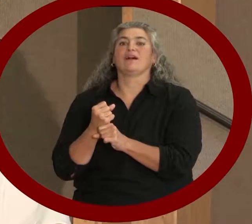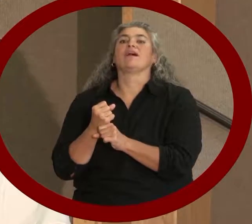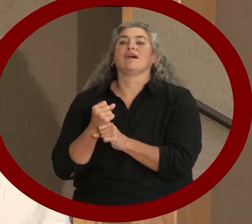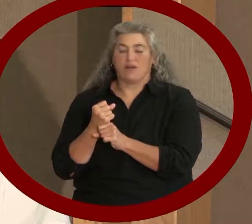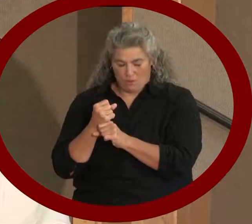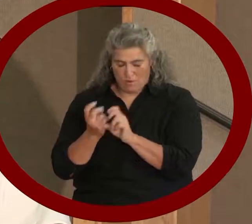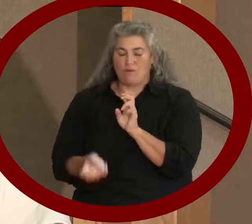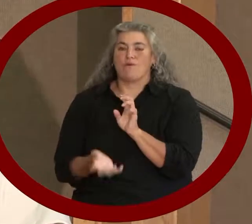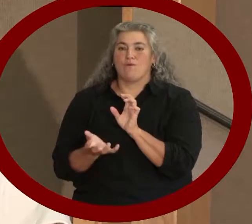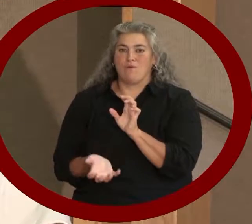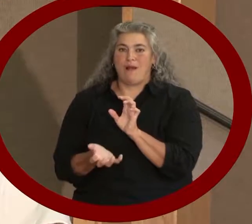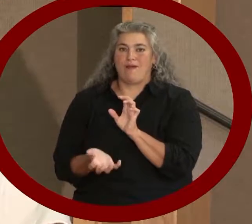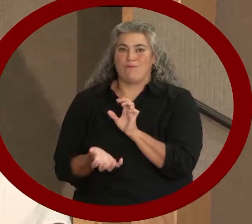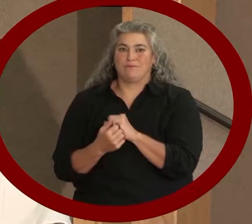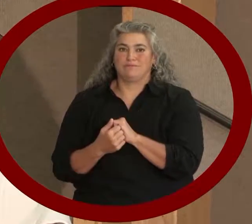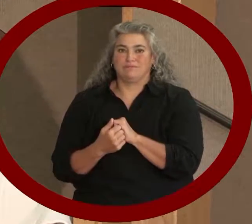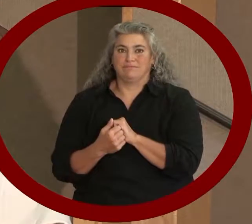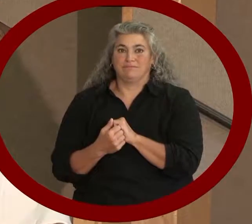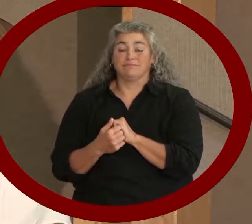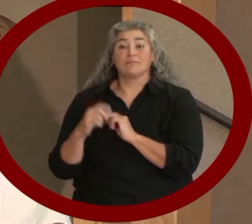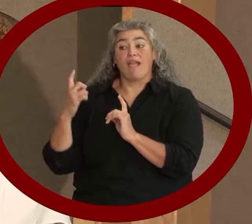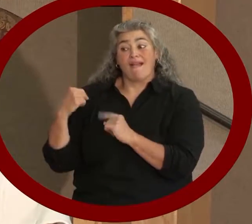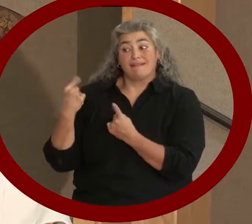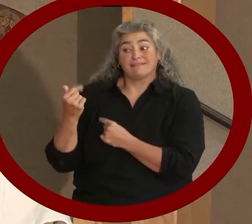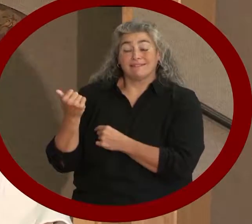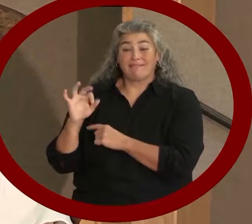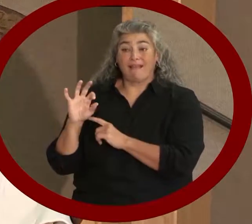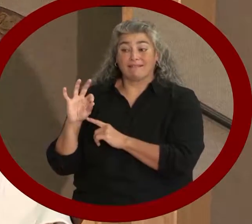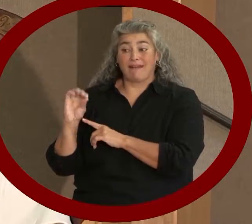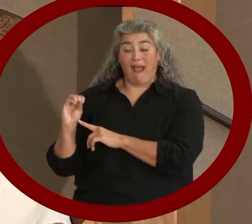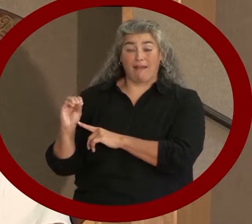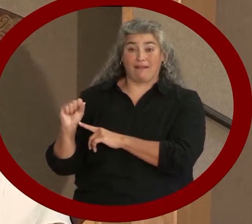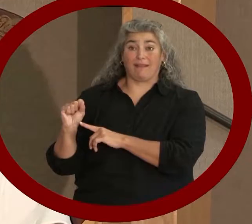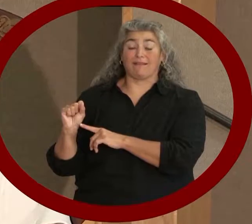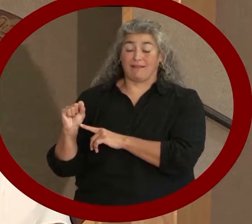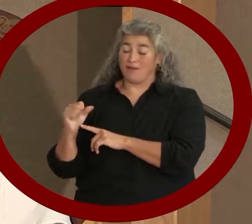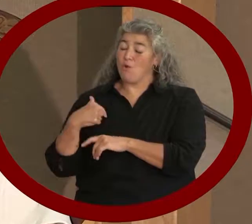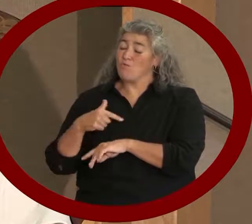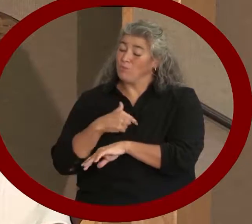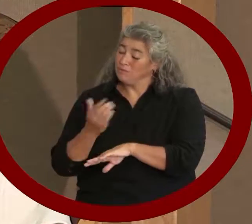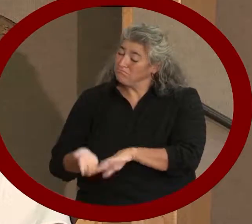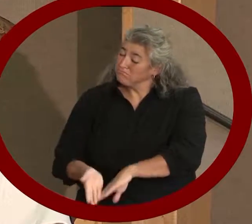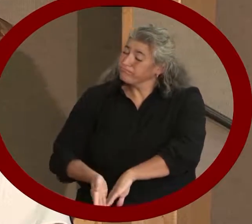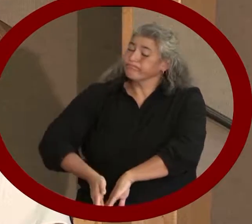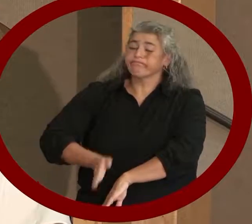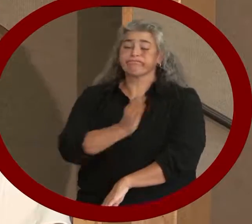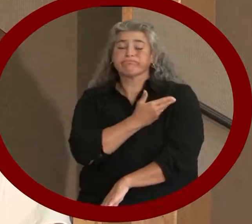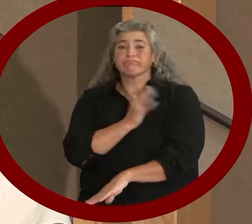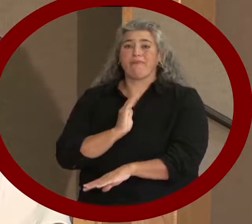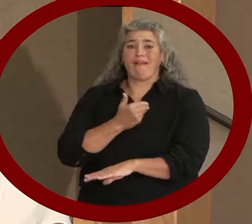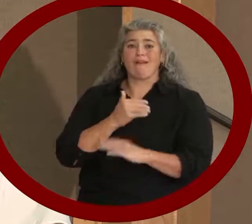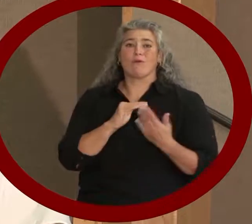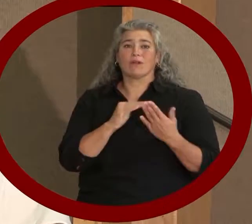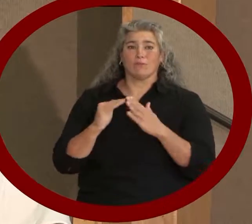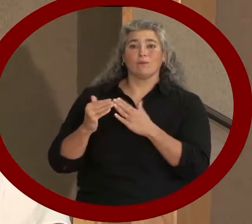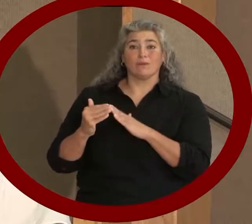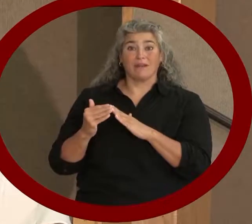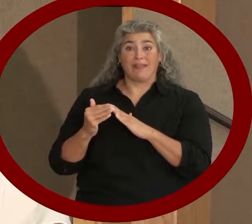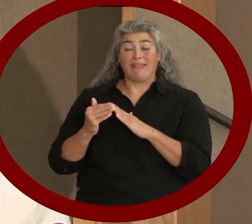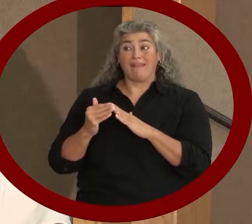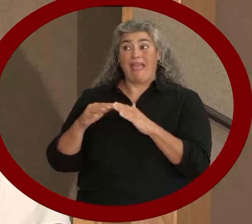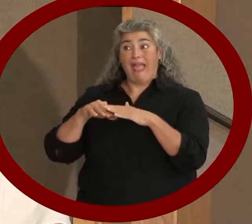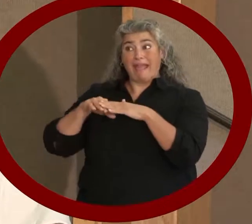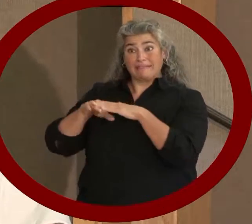Since 1990, much progress has been made in our community in the areas of